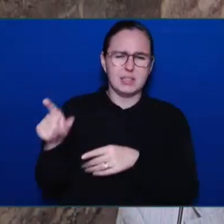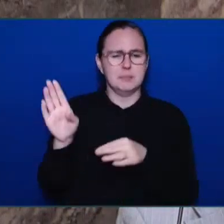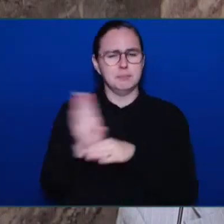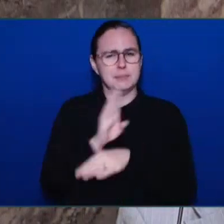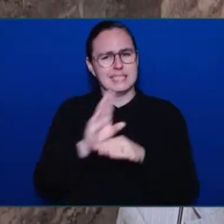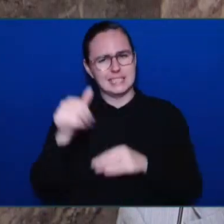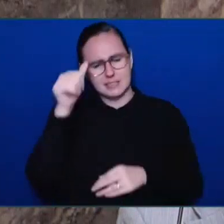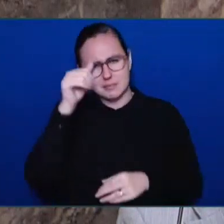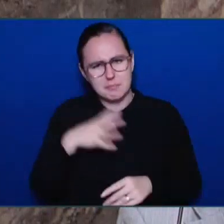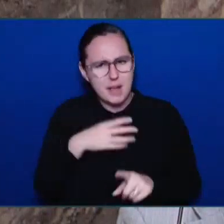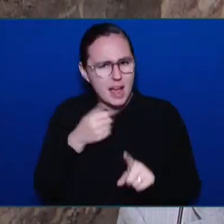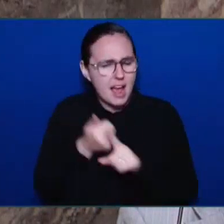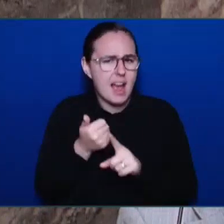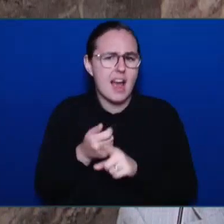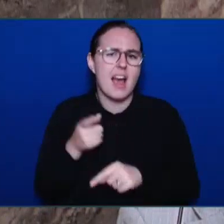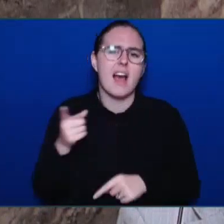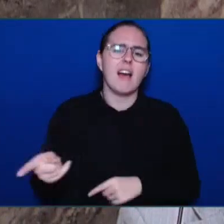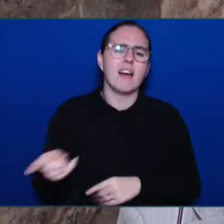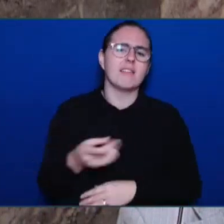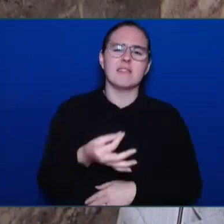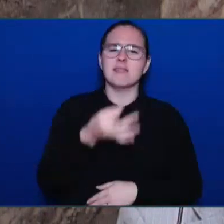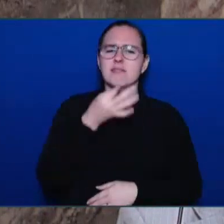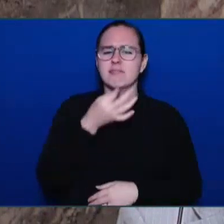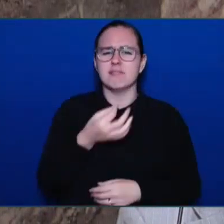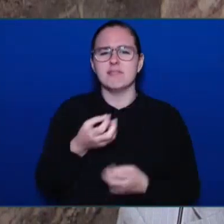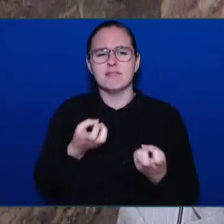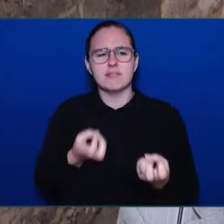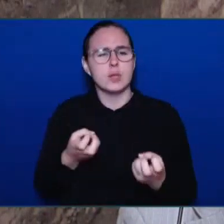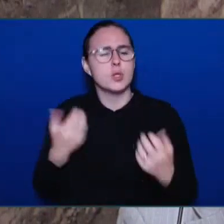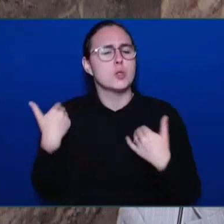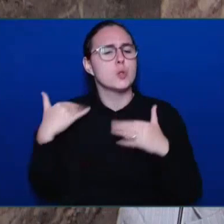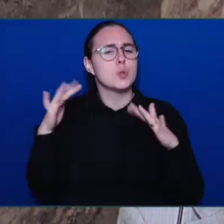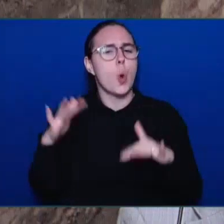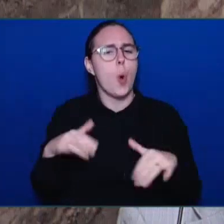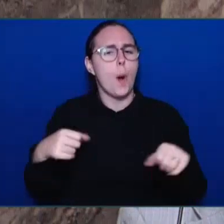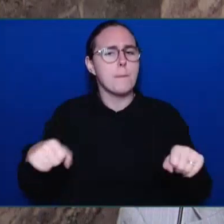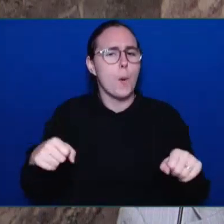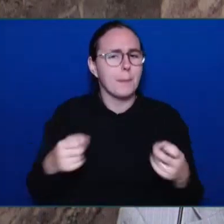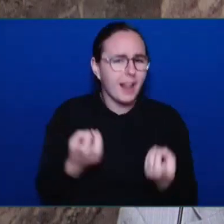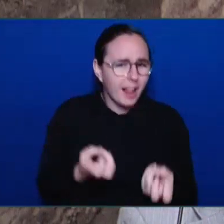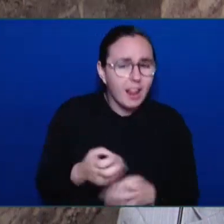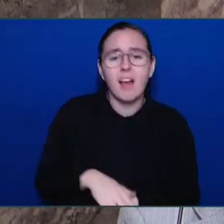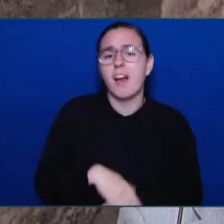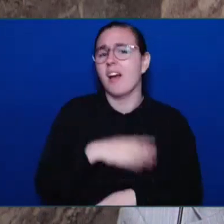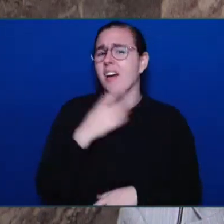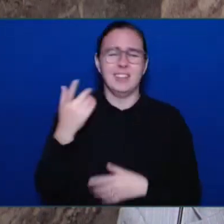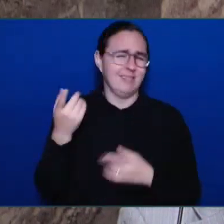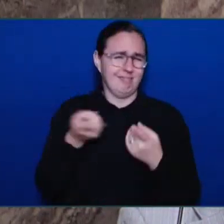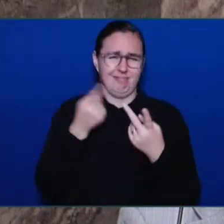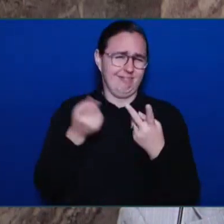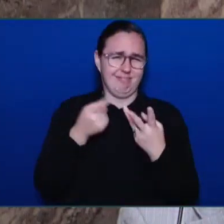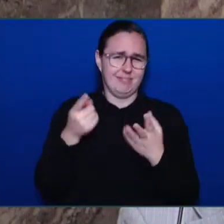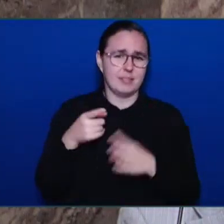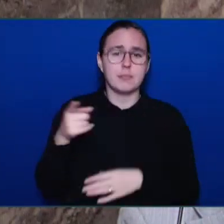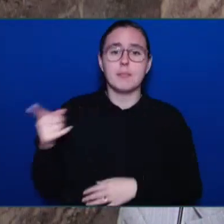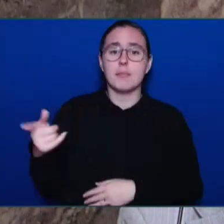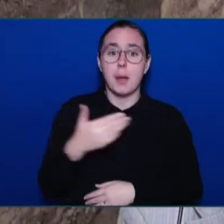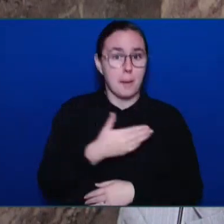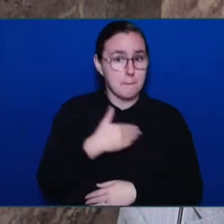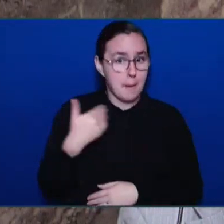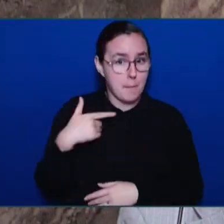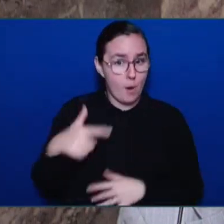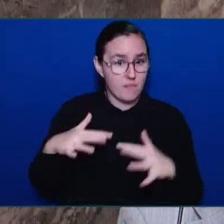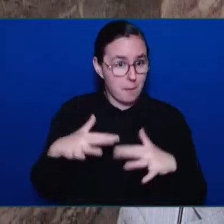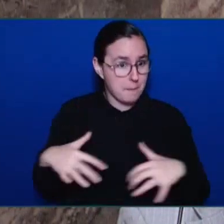councillor, a member of parliament, and of course, an MLA, right here. He served for over 20 years,